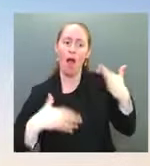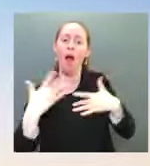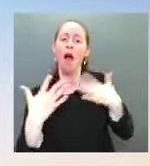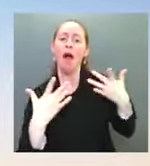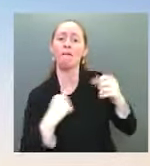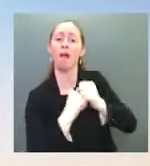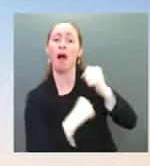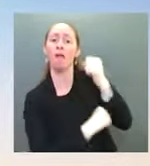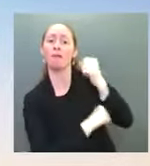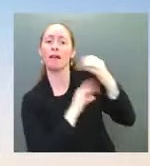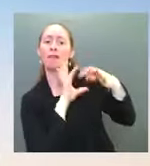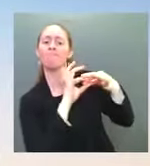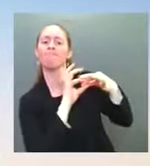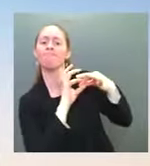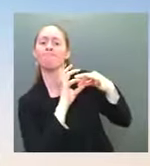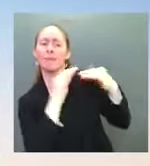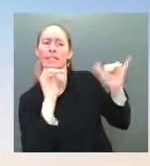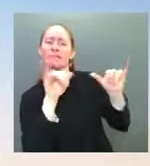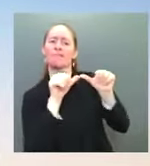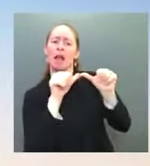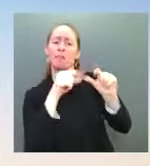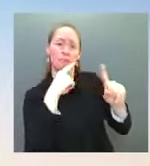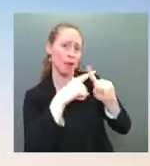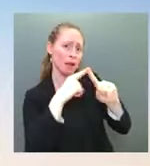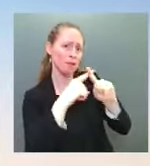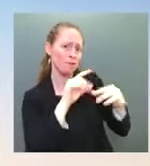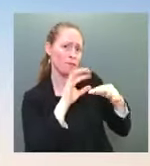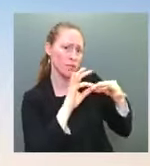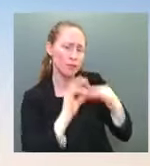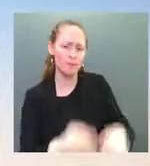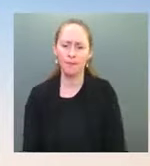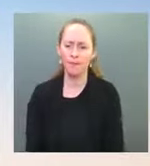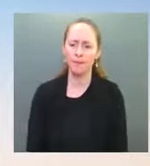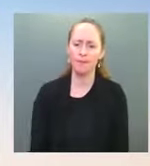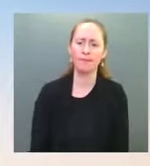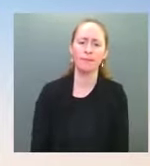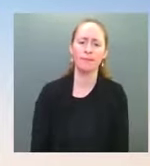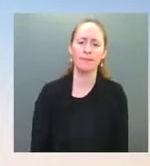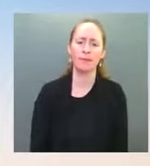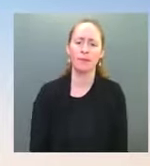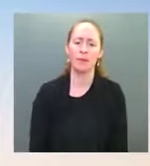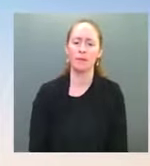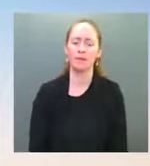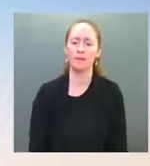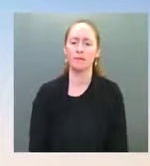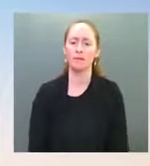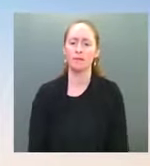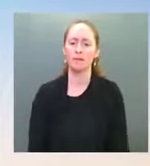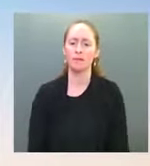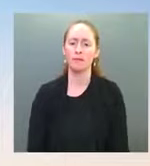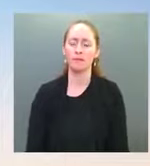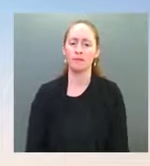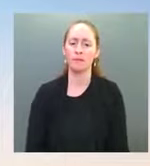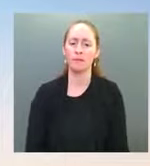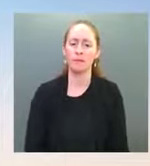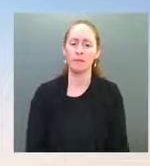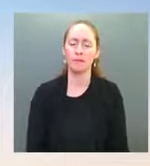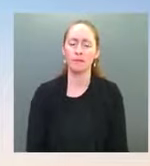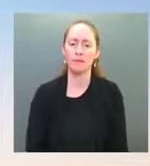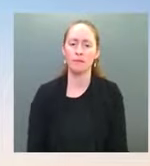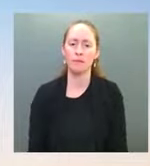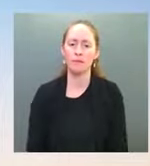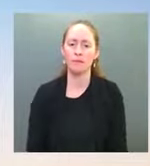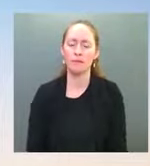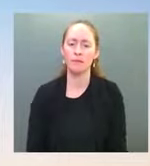we're in Pakistan, what is your assessment of the situation there, given that it's a nuclear-powered country, and the